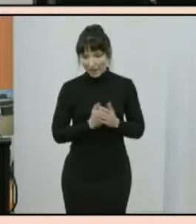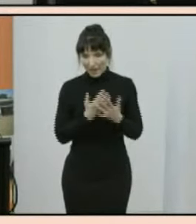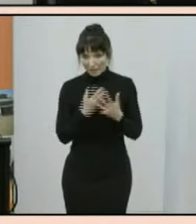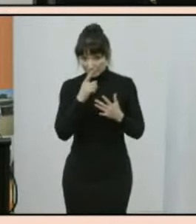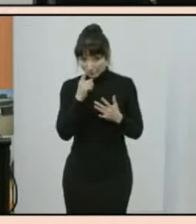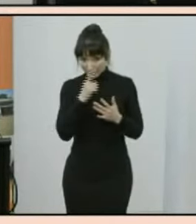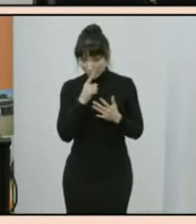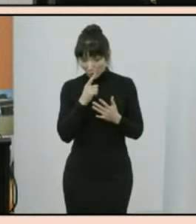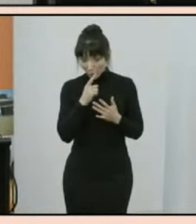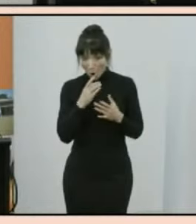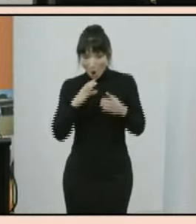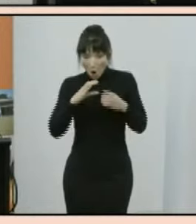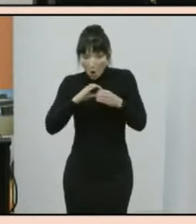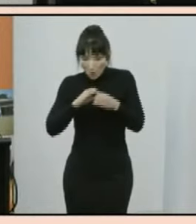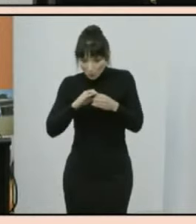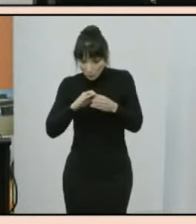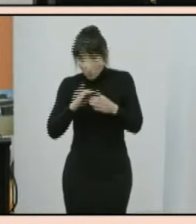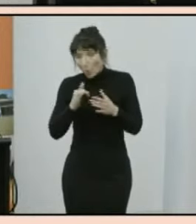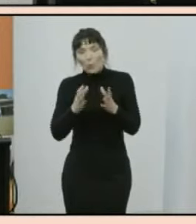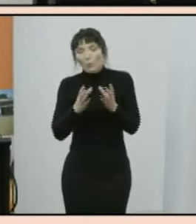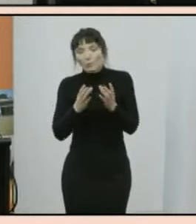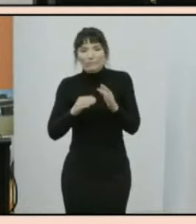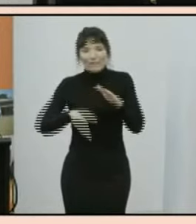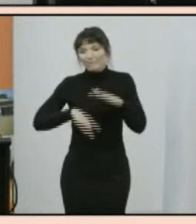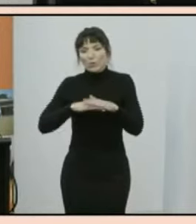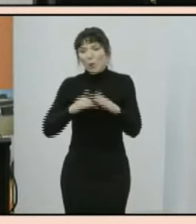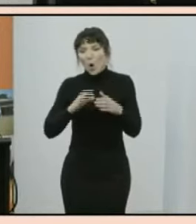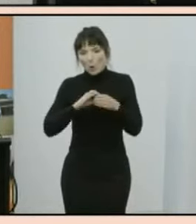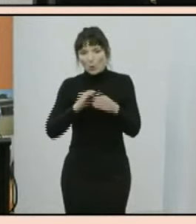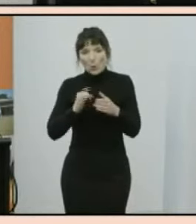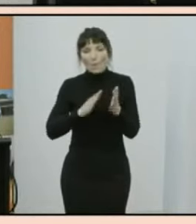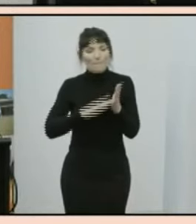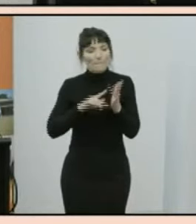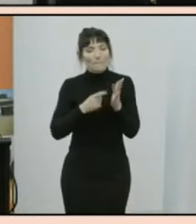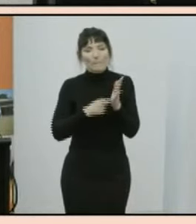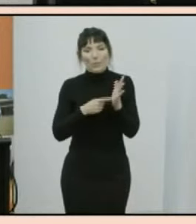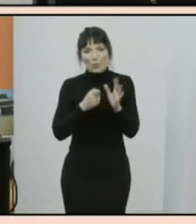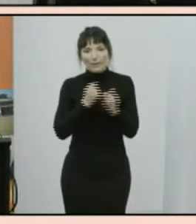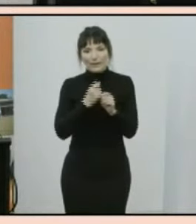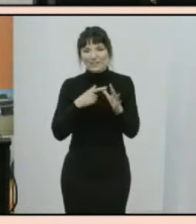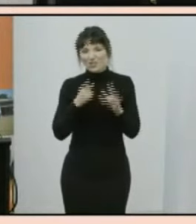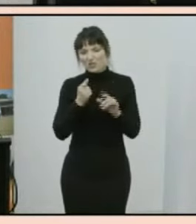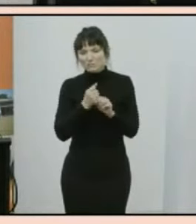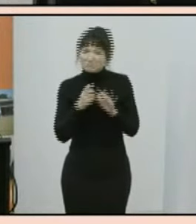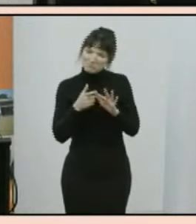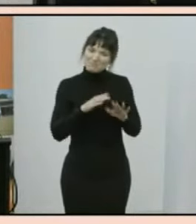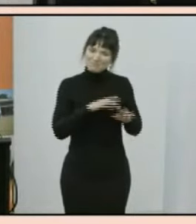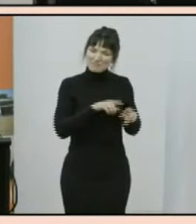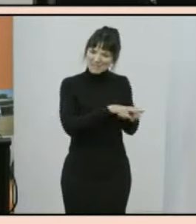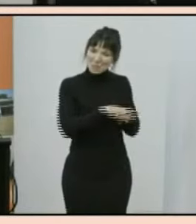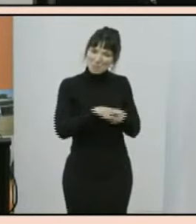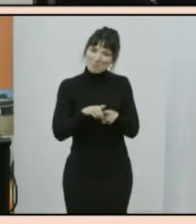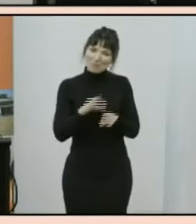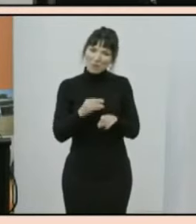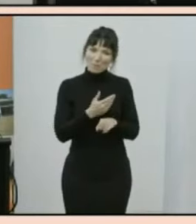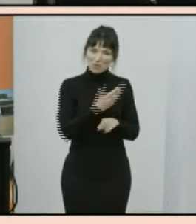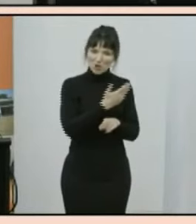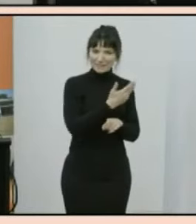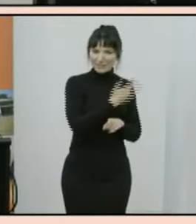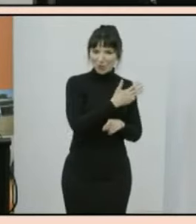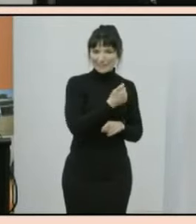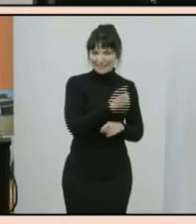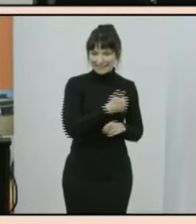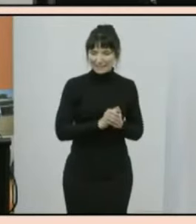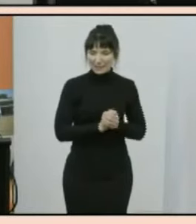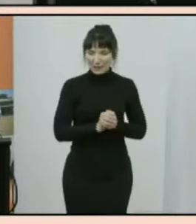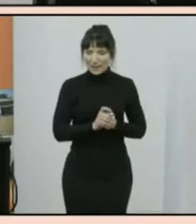number of homes owned either outright or with a mortgage has not changed significantly since 1996 however the share of homes which are owned with